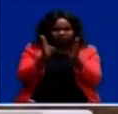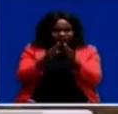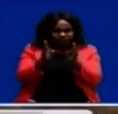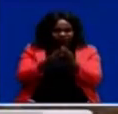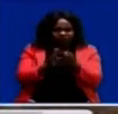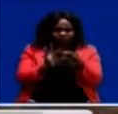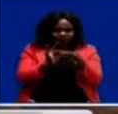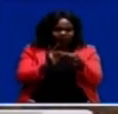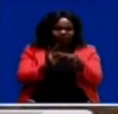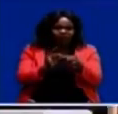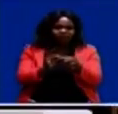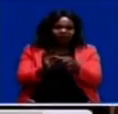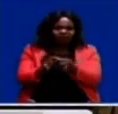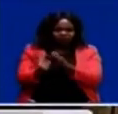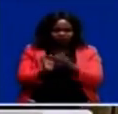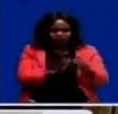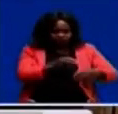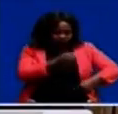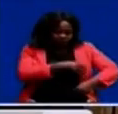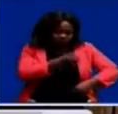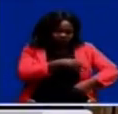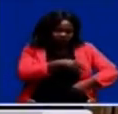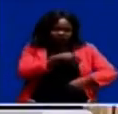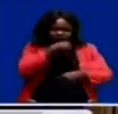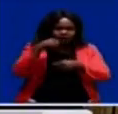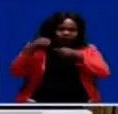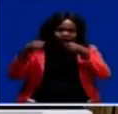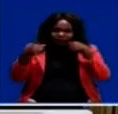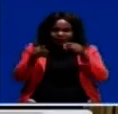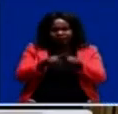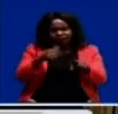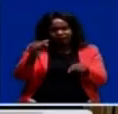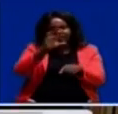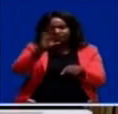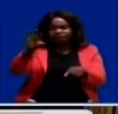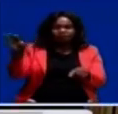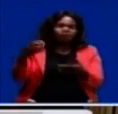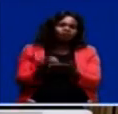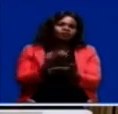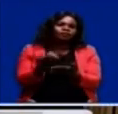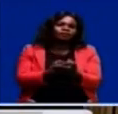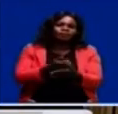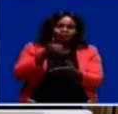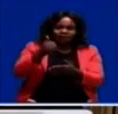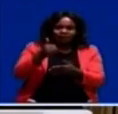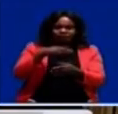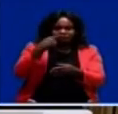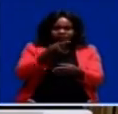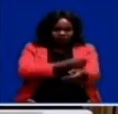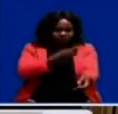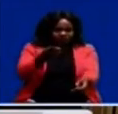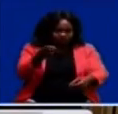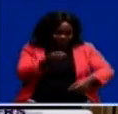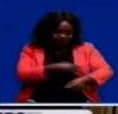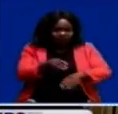connection with the planned Egyptian investments in the agriculture and other sectors of the economy. President Lungu told the delegation that investments in